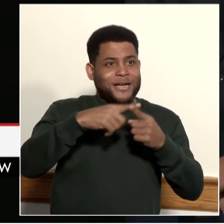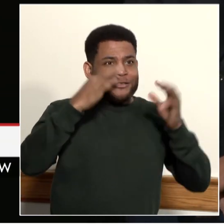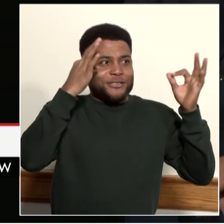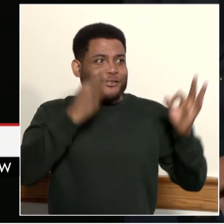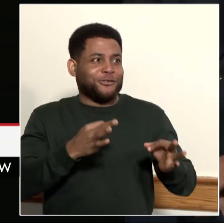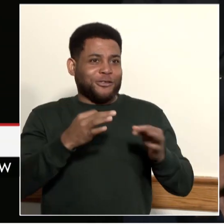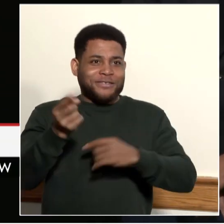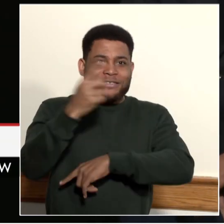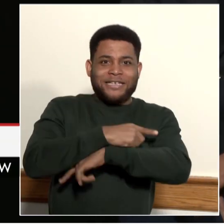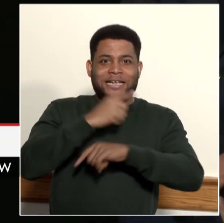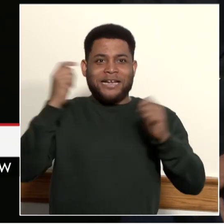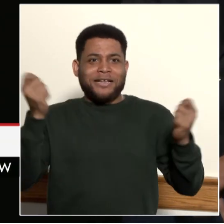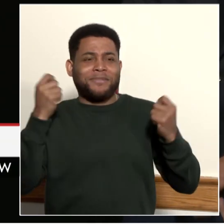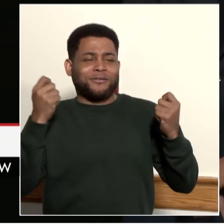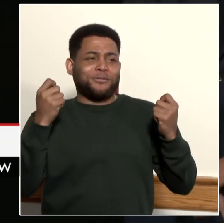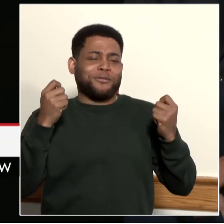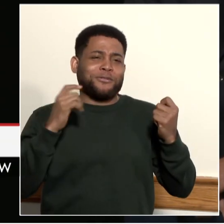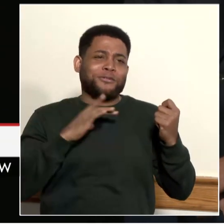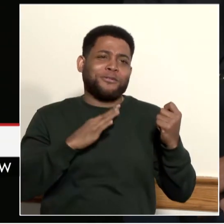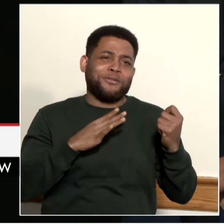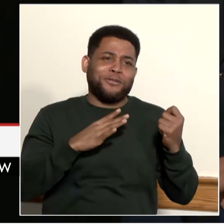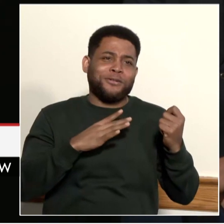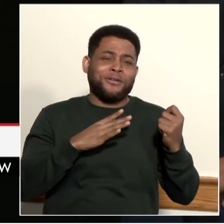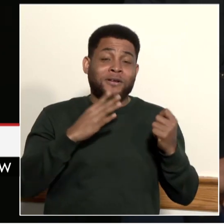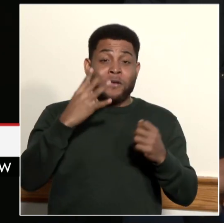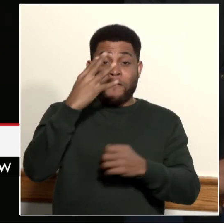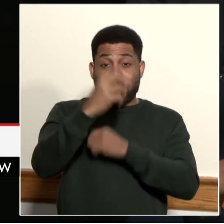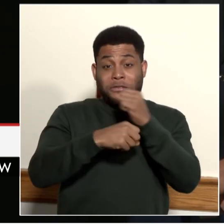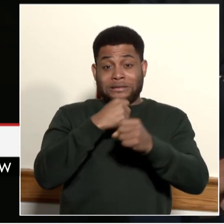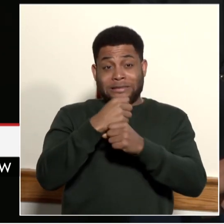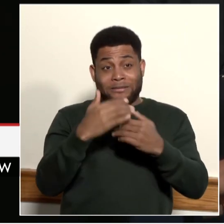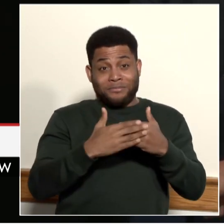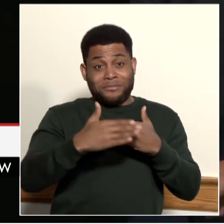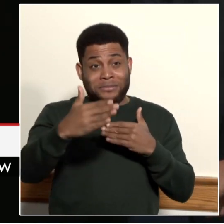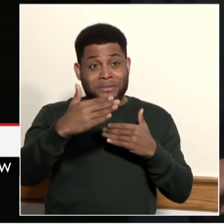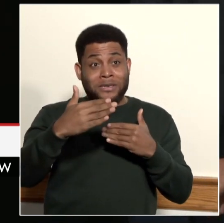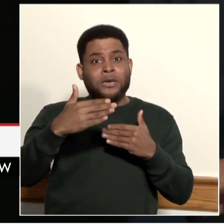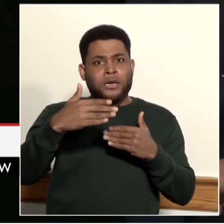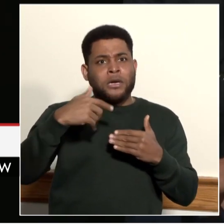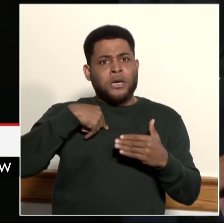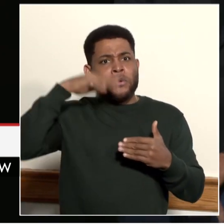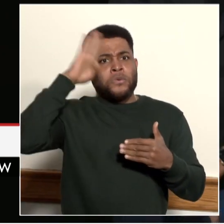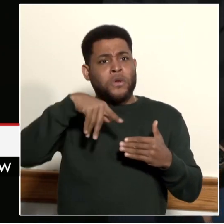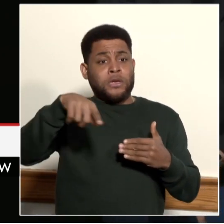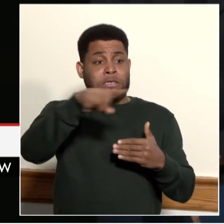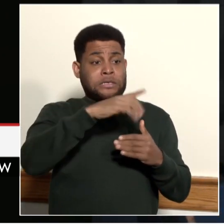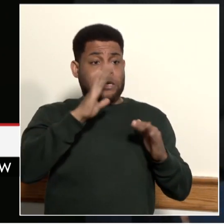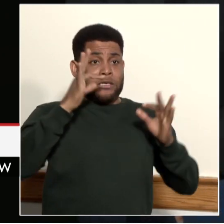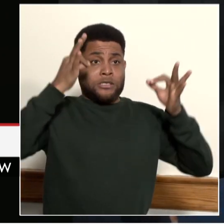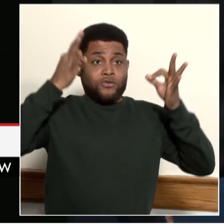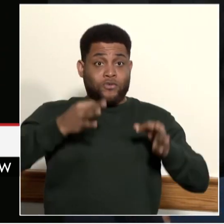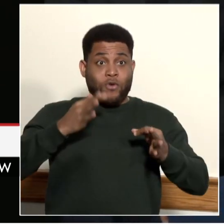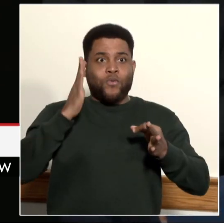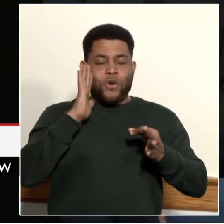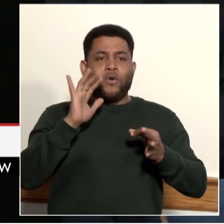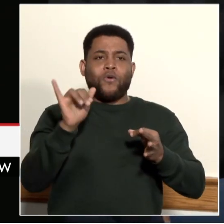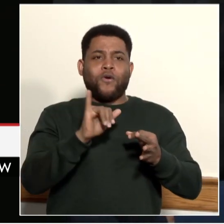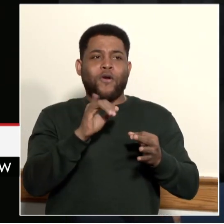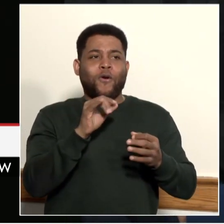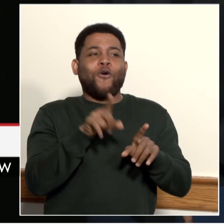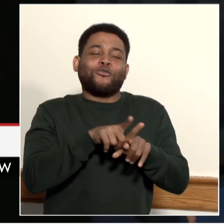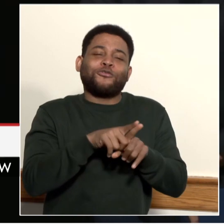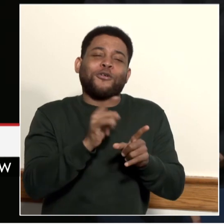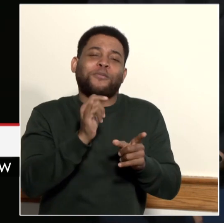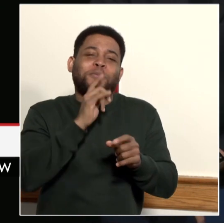know that they know this, too, that in making that decision, they're also making a commitment to themselves, their family,